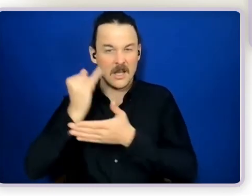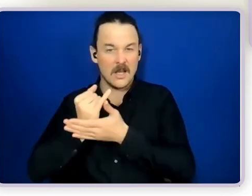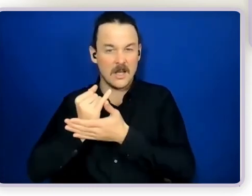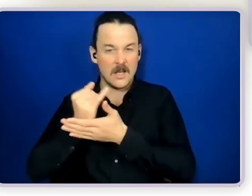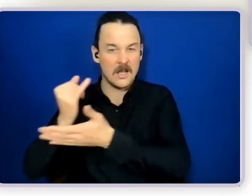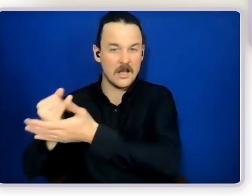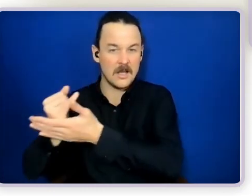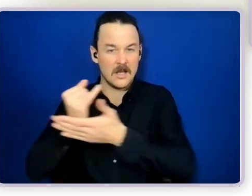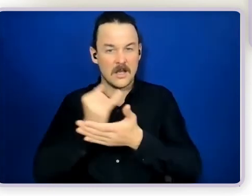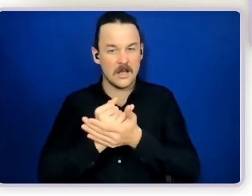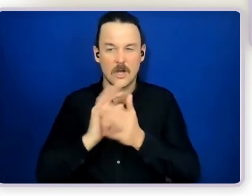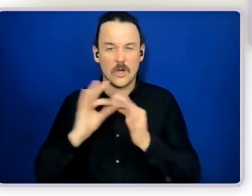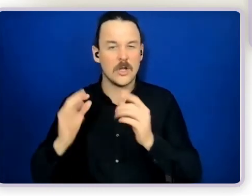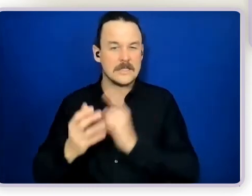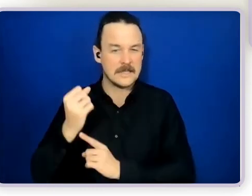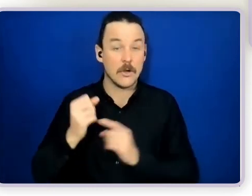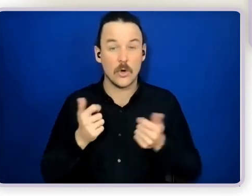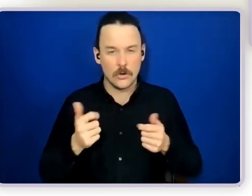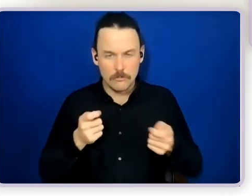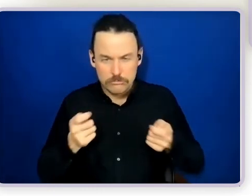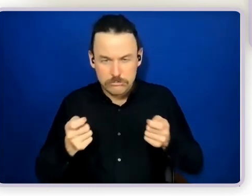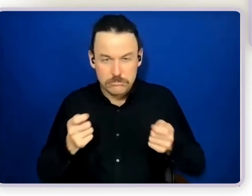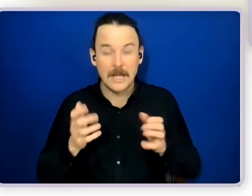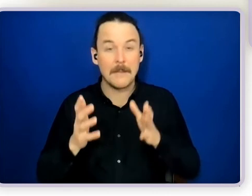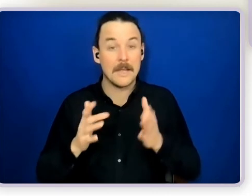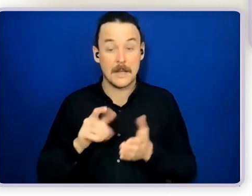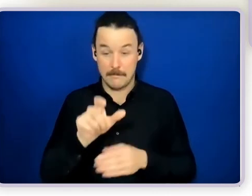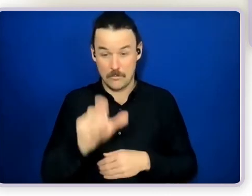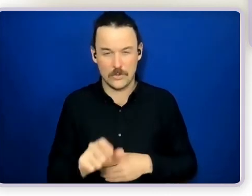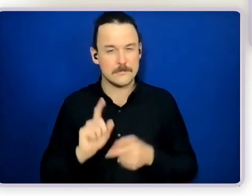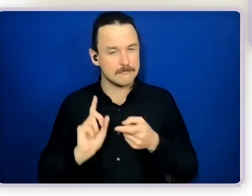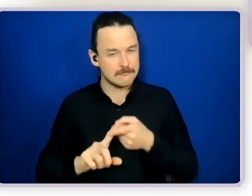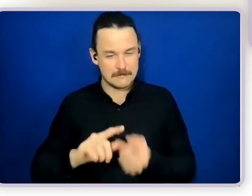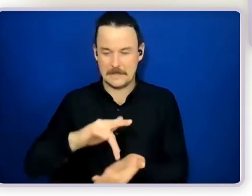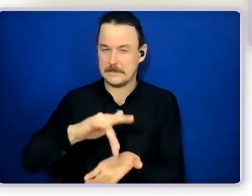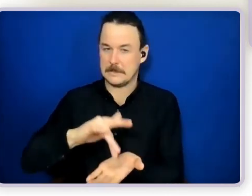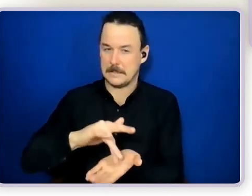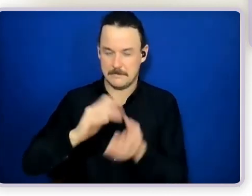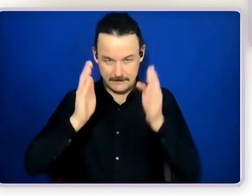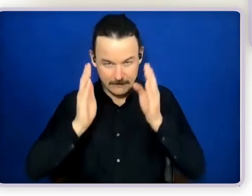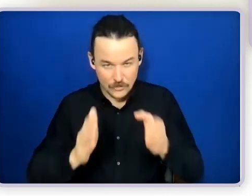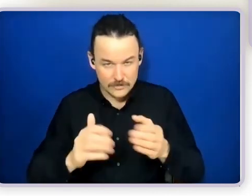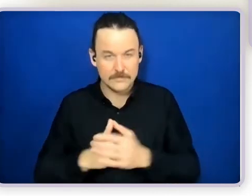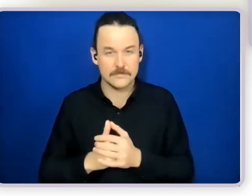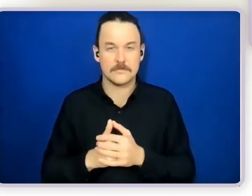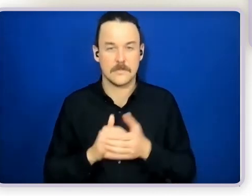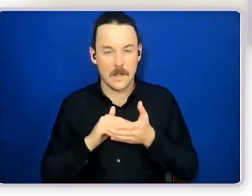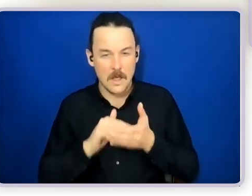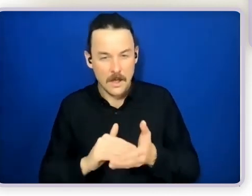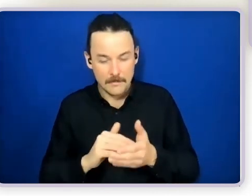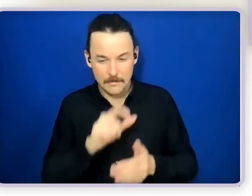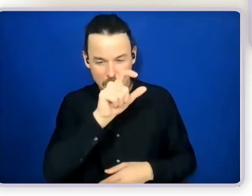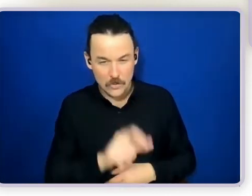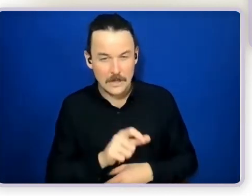good facilitation will keep the person at the center they will listen to and engage the person help them make decisions focus and